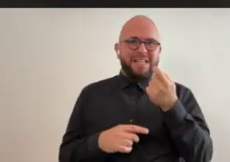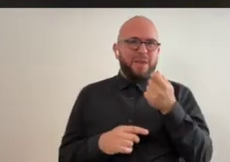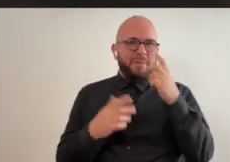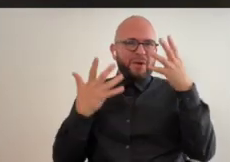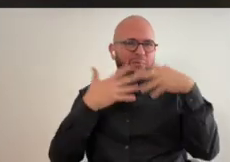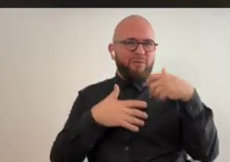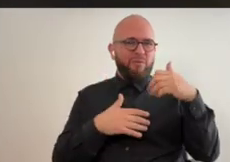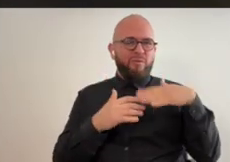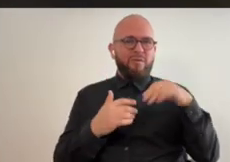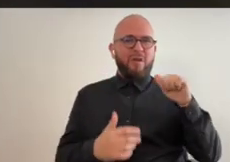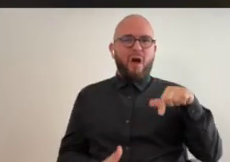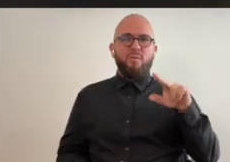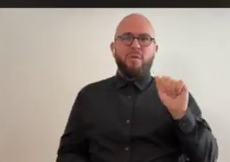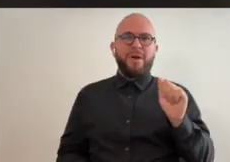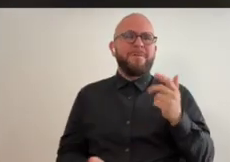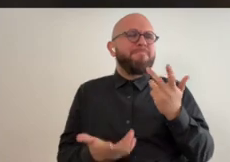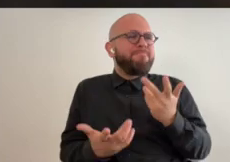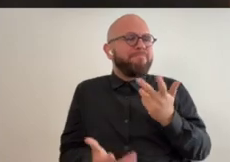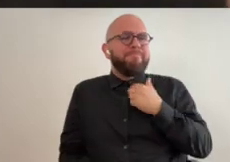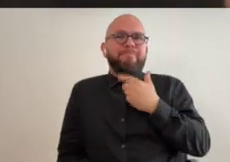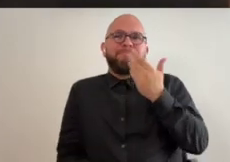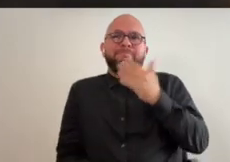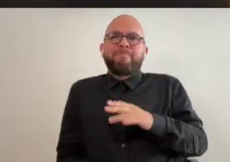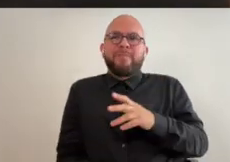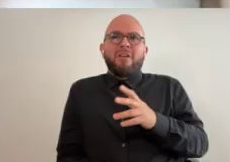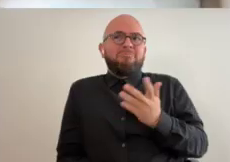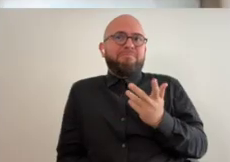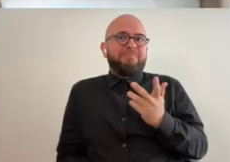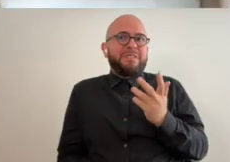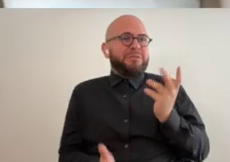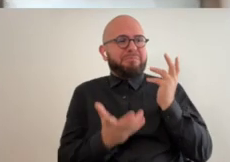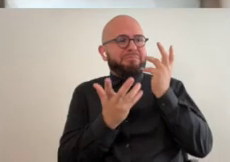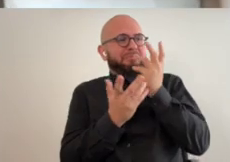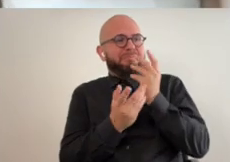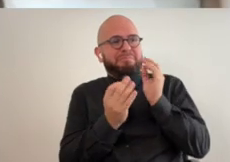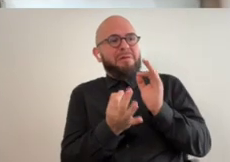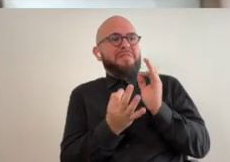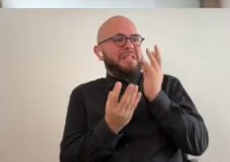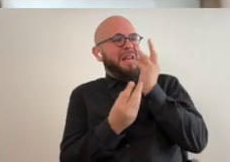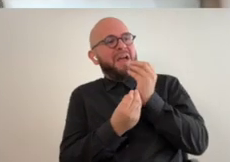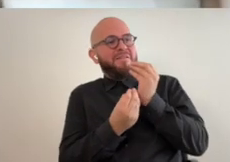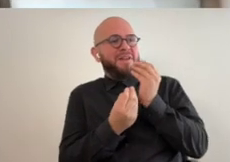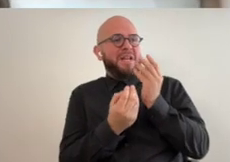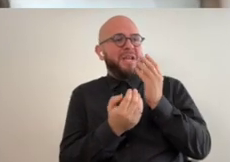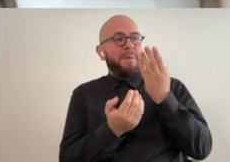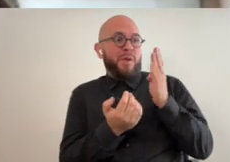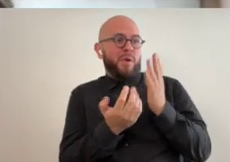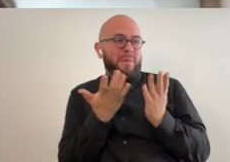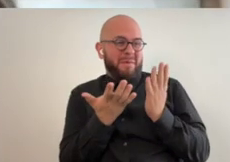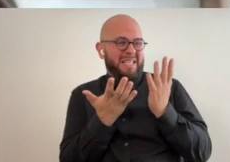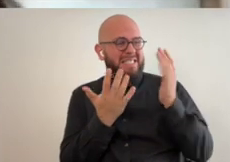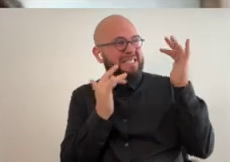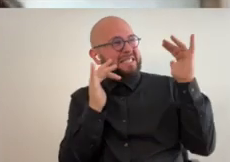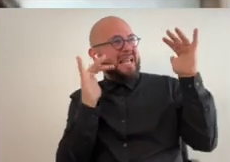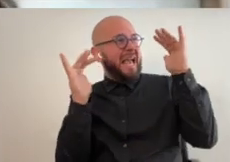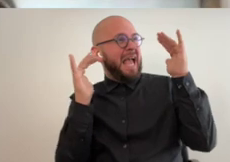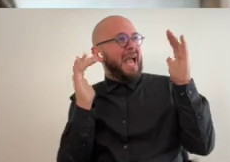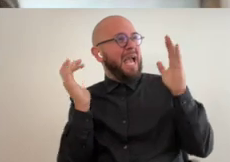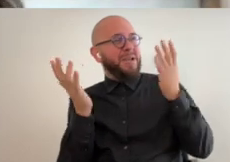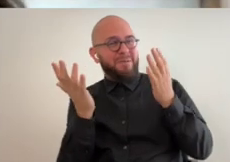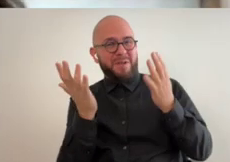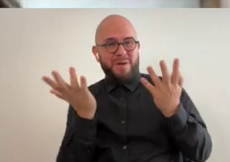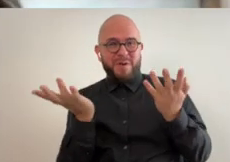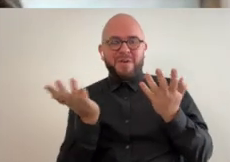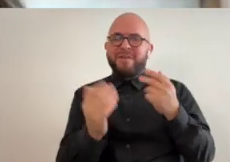gonna say aqua but it's a little darker than aqua so i don't know it it's it's perfectly lovely blue